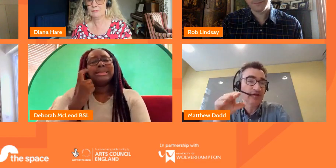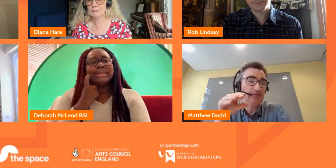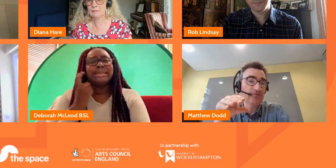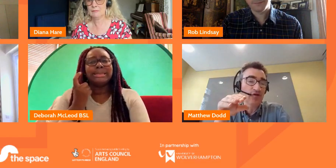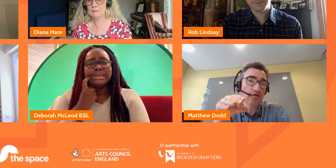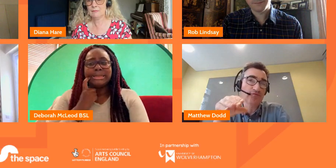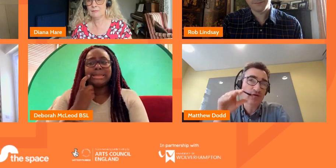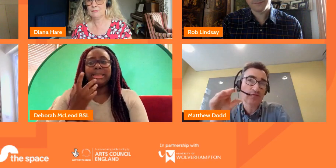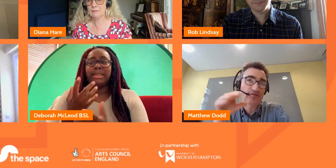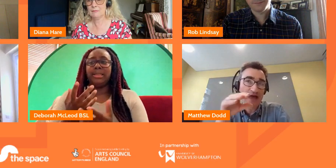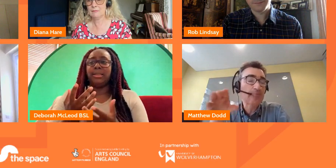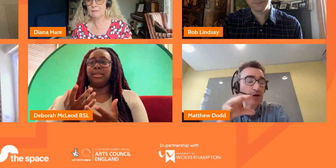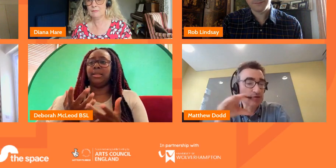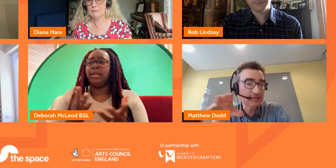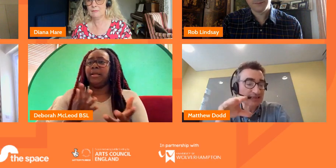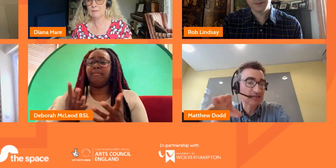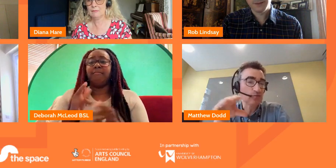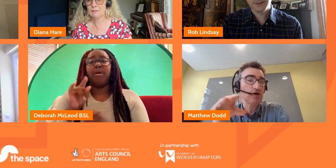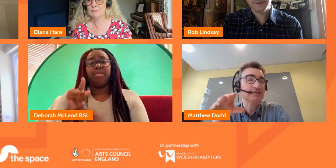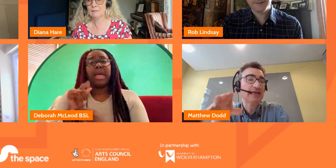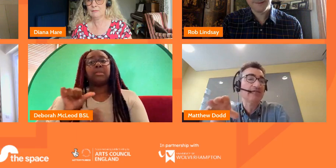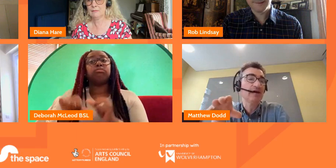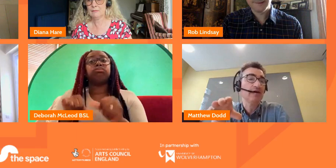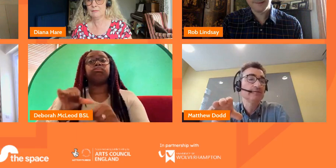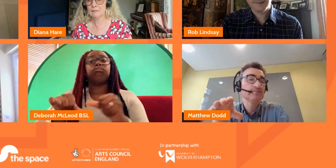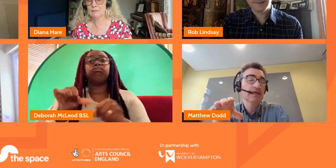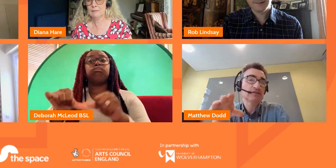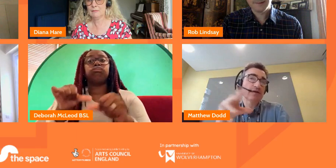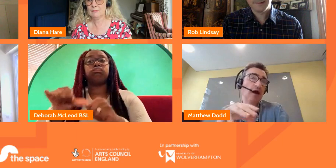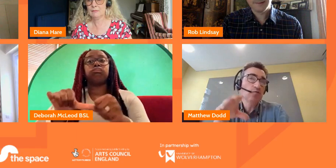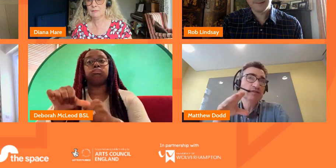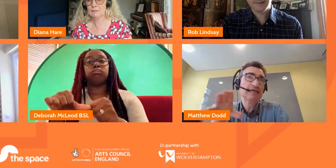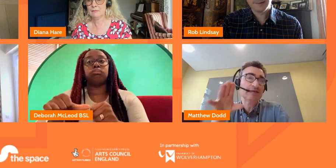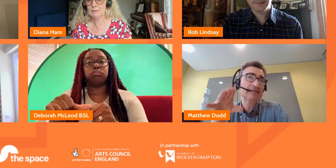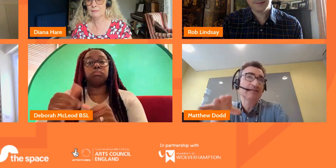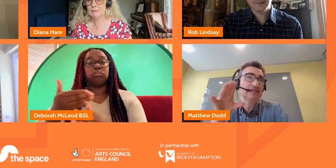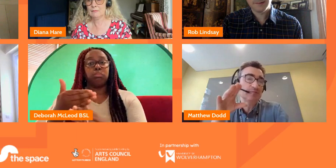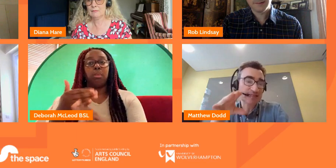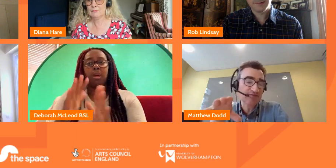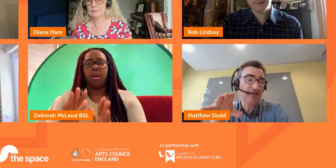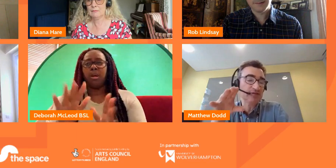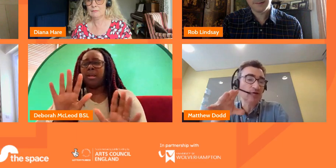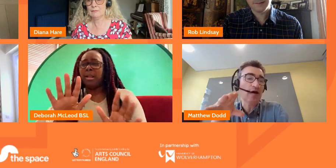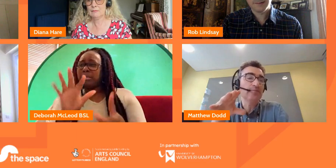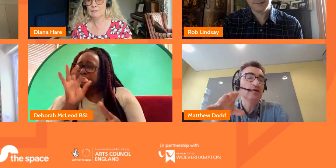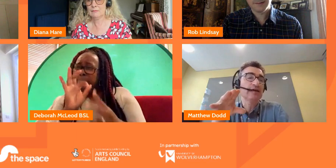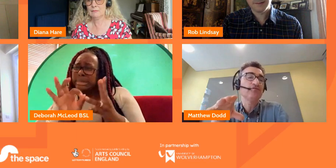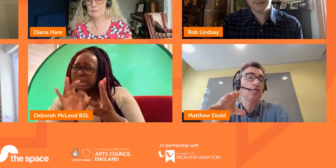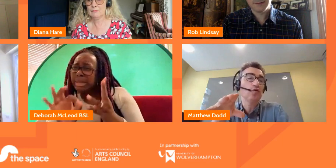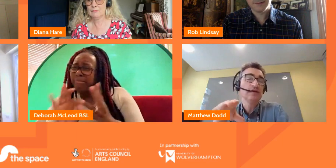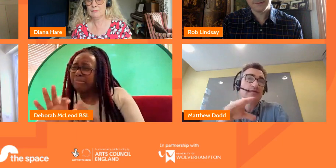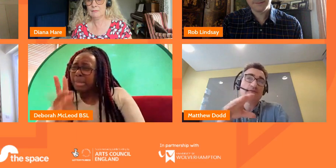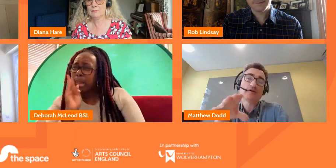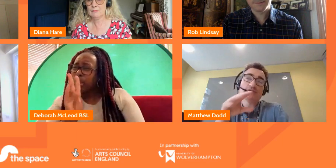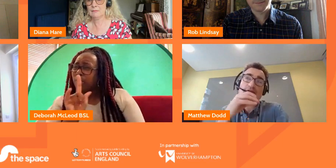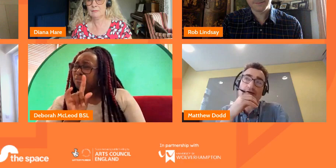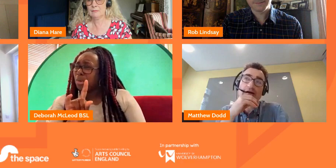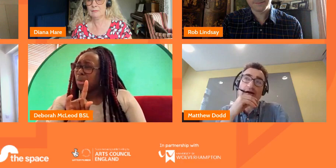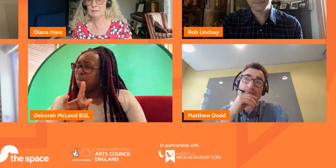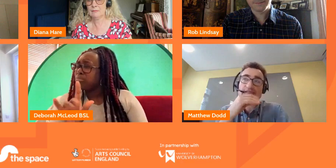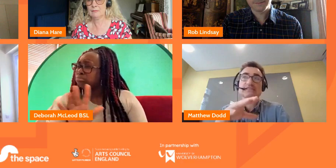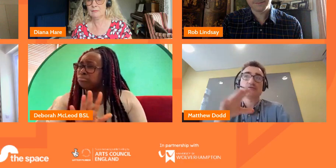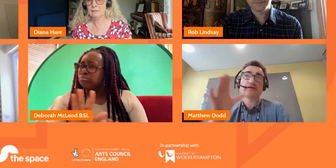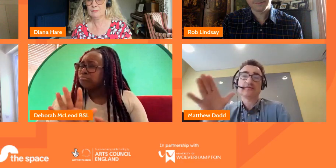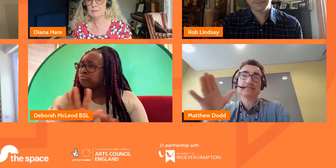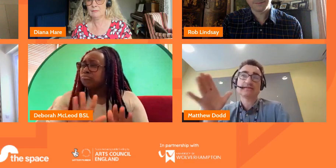for for for that process to work together so i wouldn't say there's anything specific that i'm looking for that you